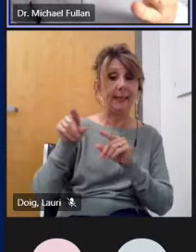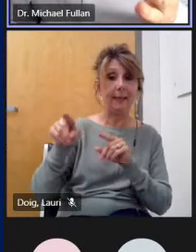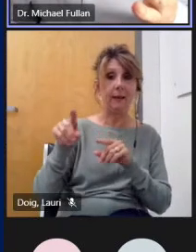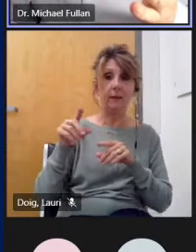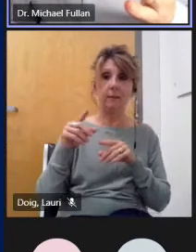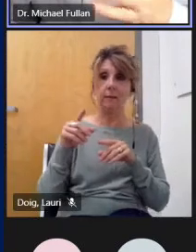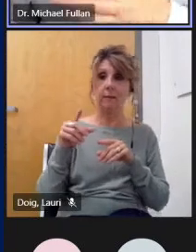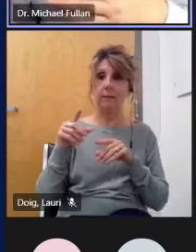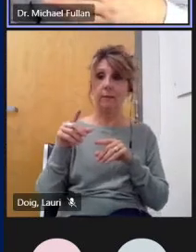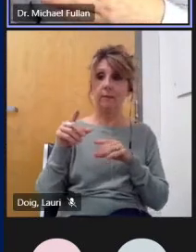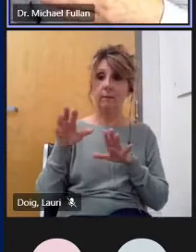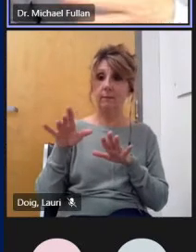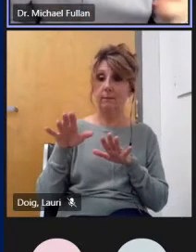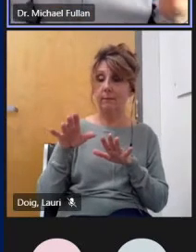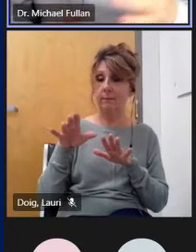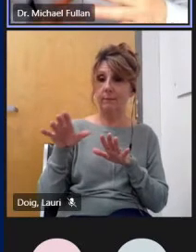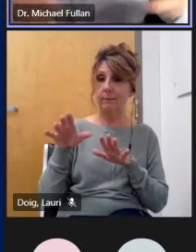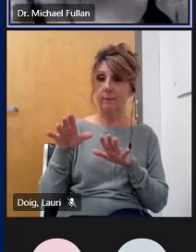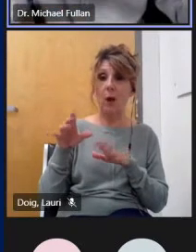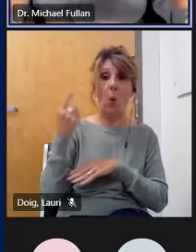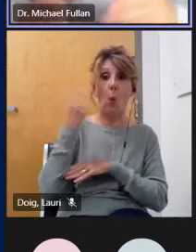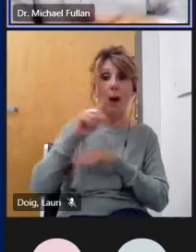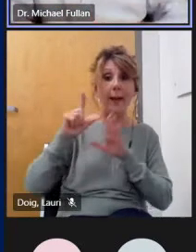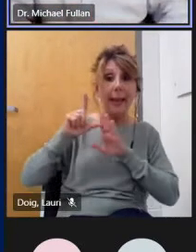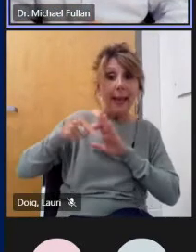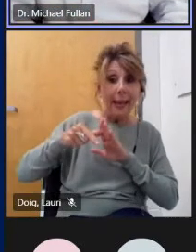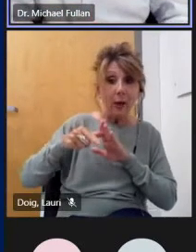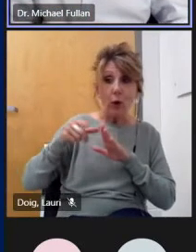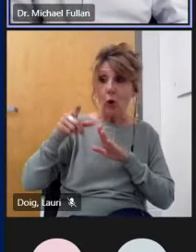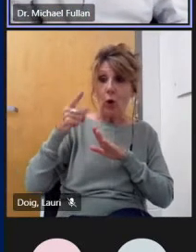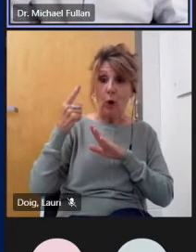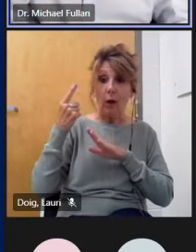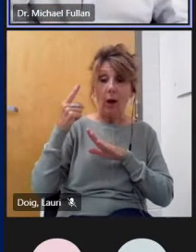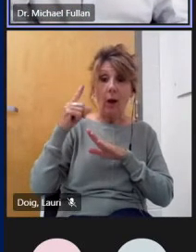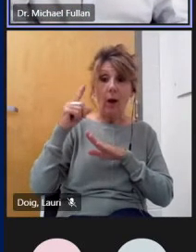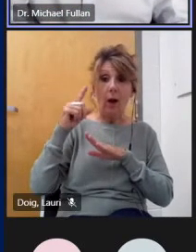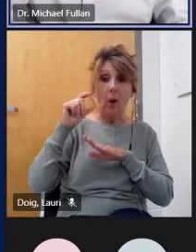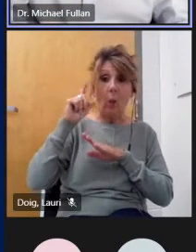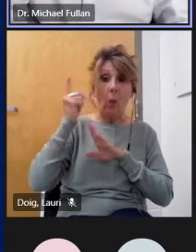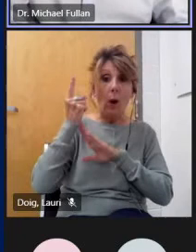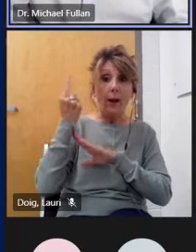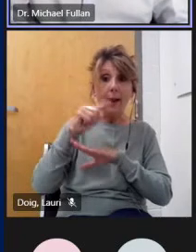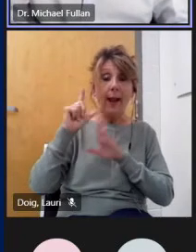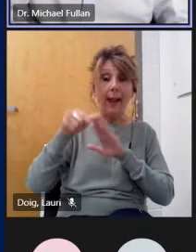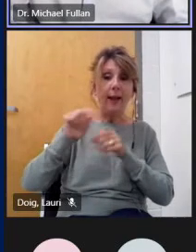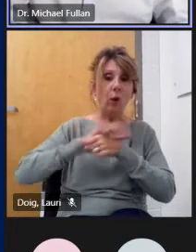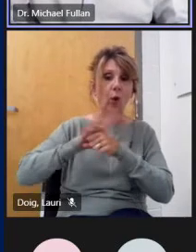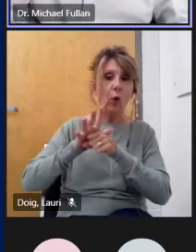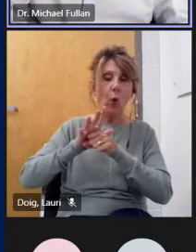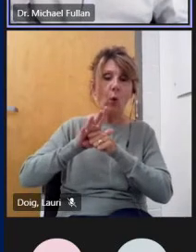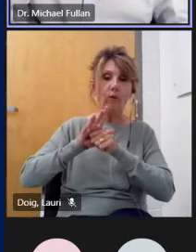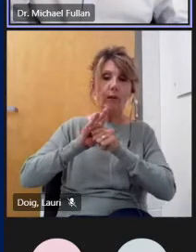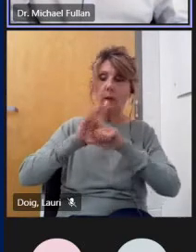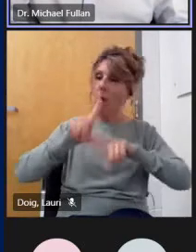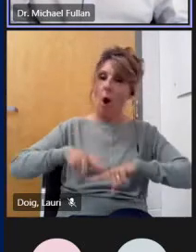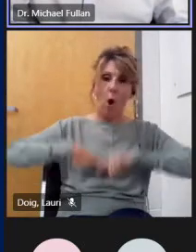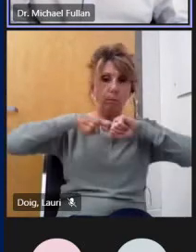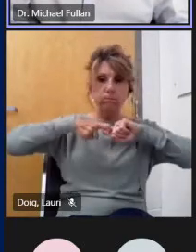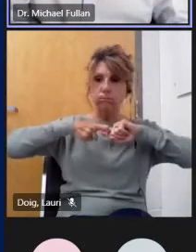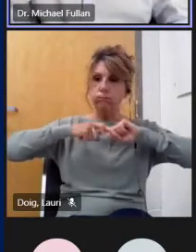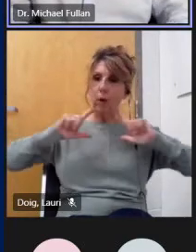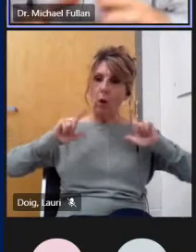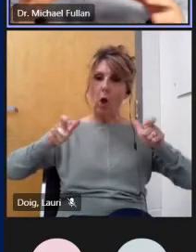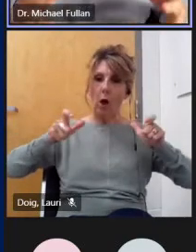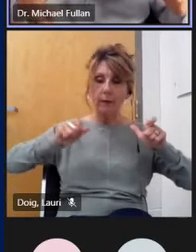uh the cobed led to uh lockdown within a few days so but and when i talked to the director of